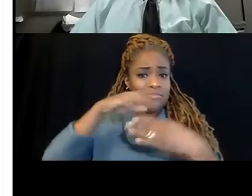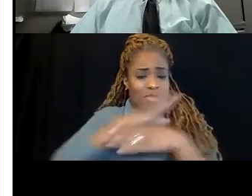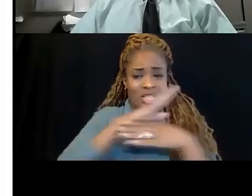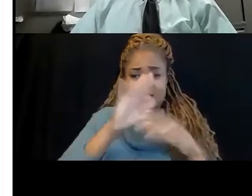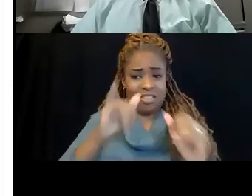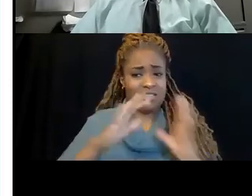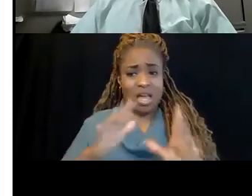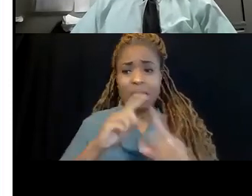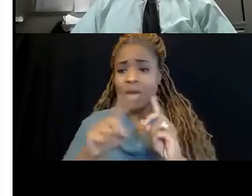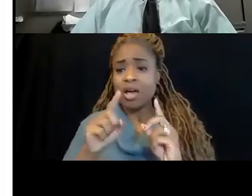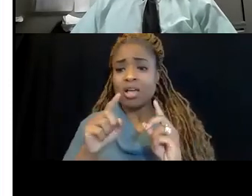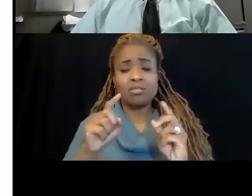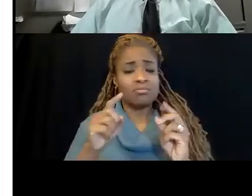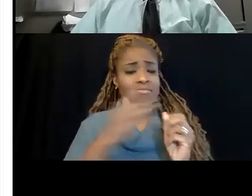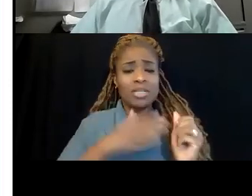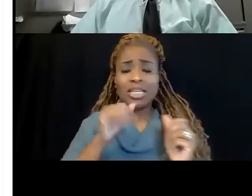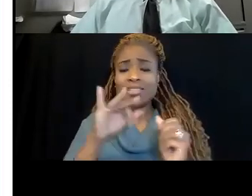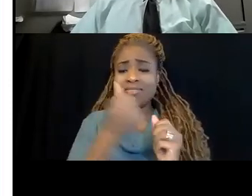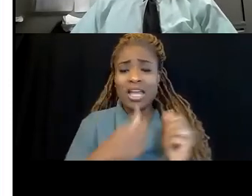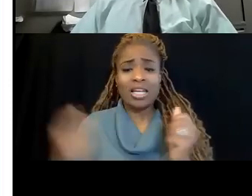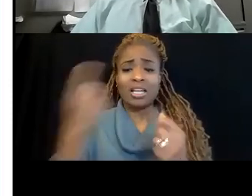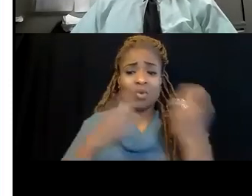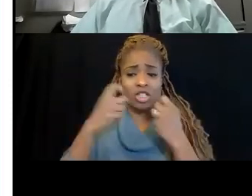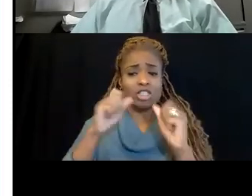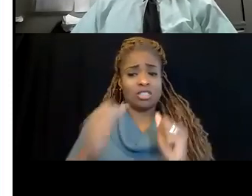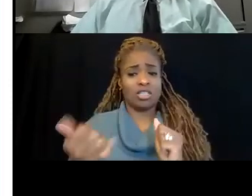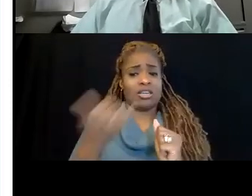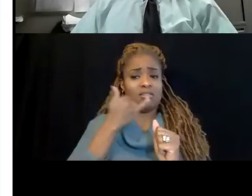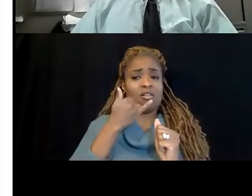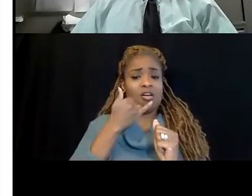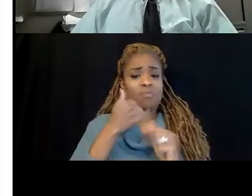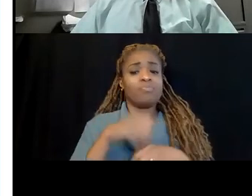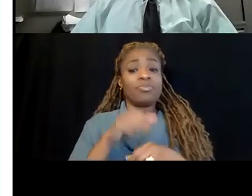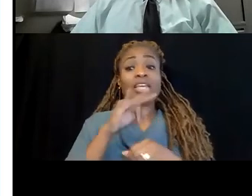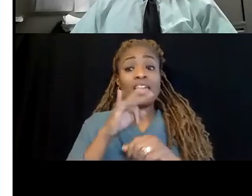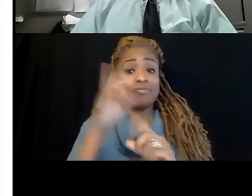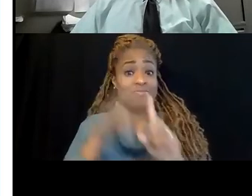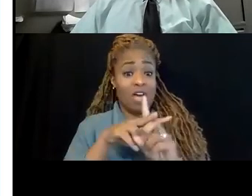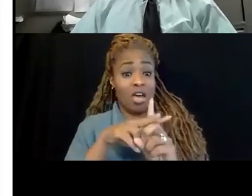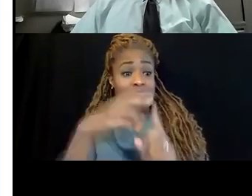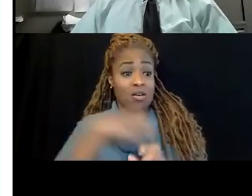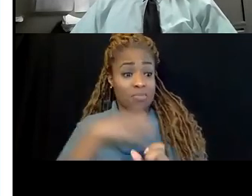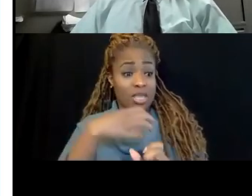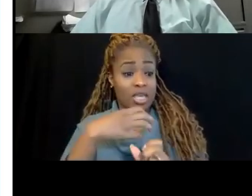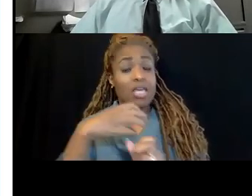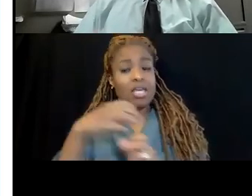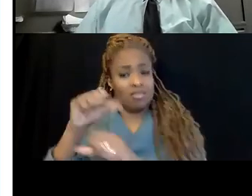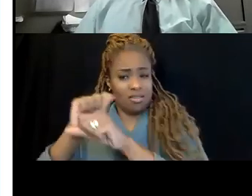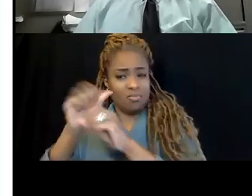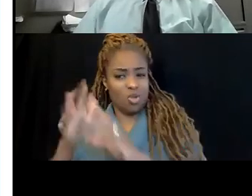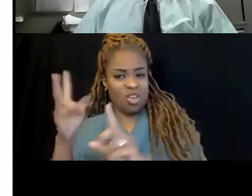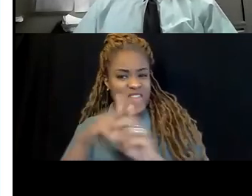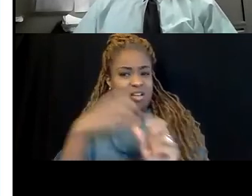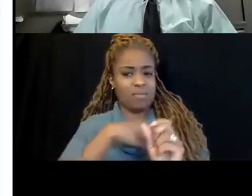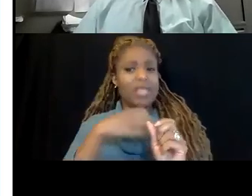call us if you have questions. And, again, if you file a complaint, an employee files a complaint, it